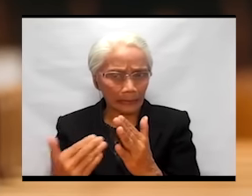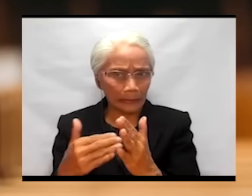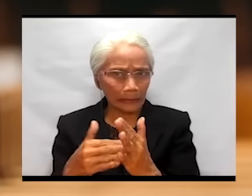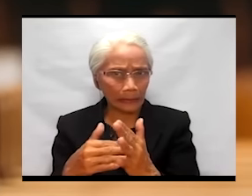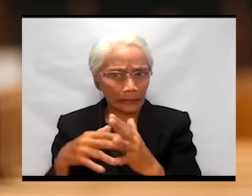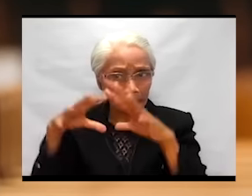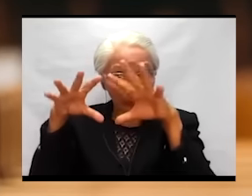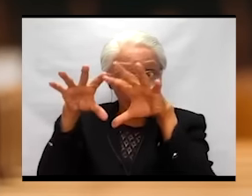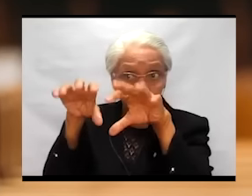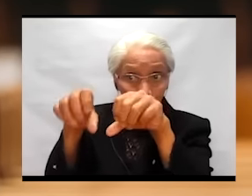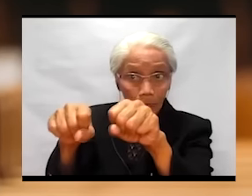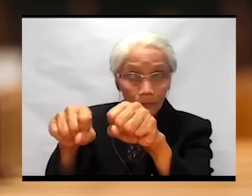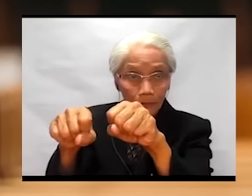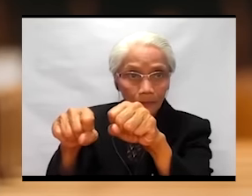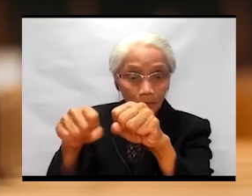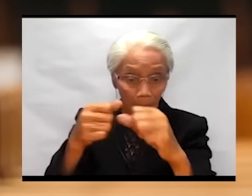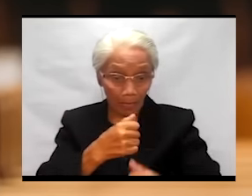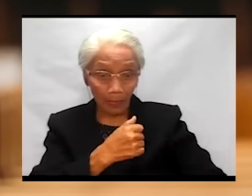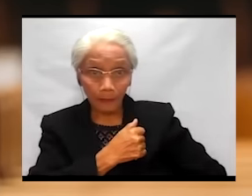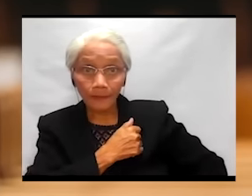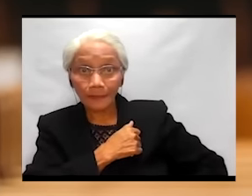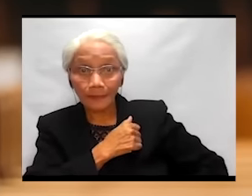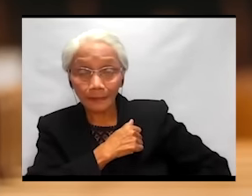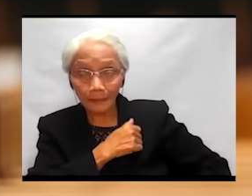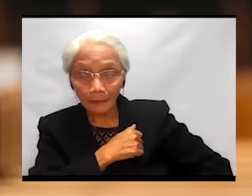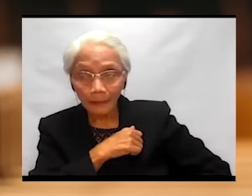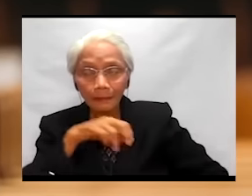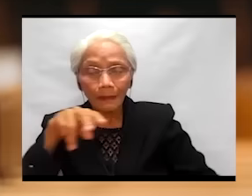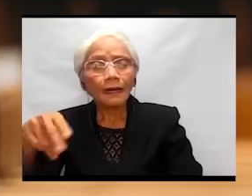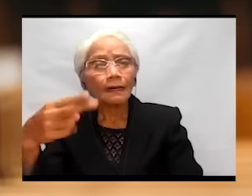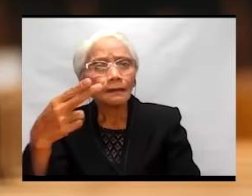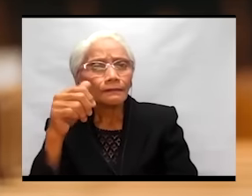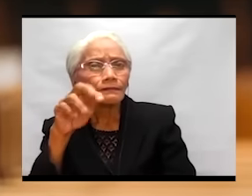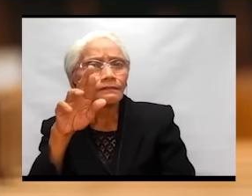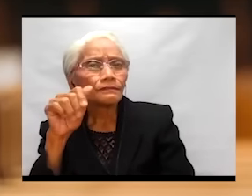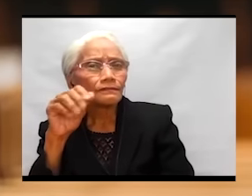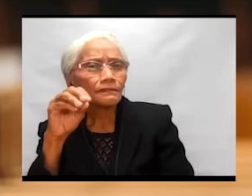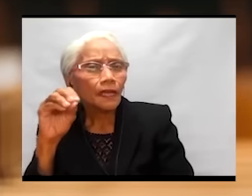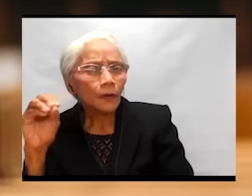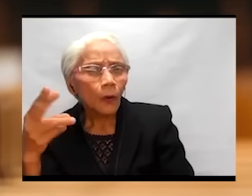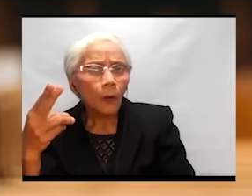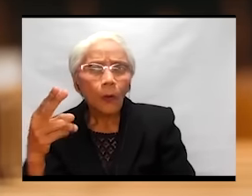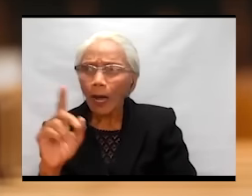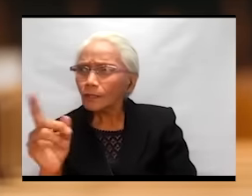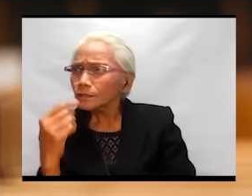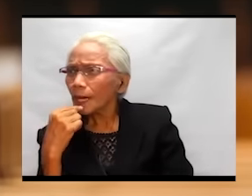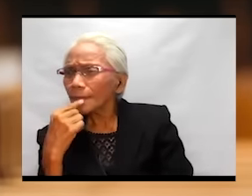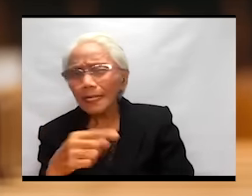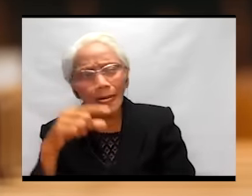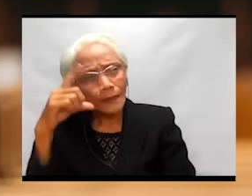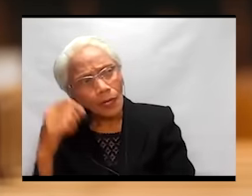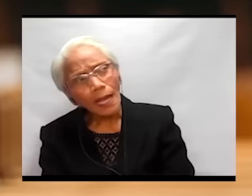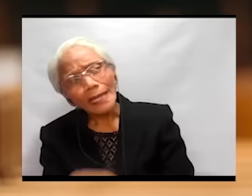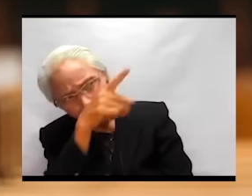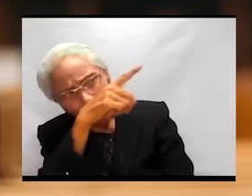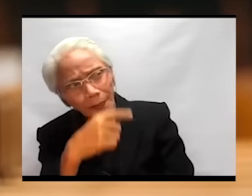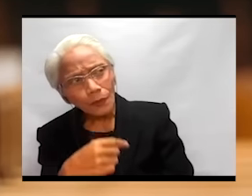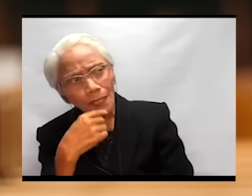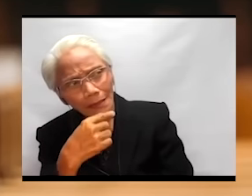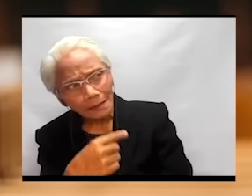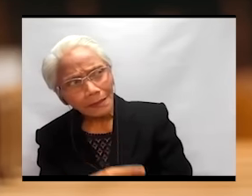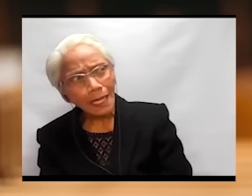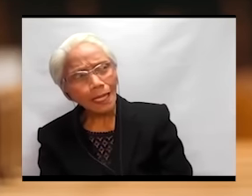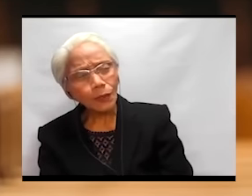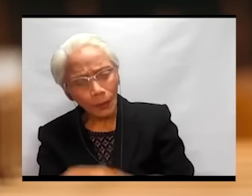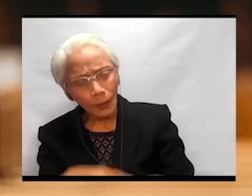What did they tell Moses? Sabi na namin sa iyo eh. We already told you. Leave us